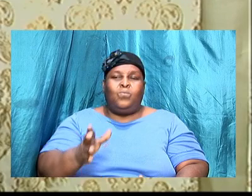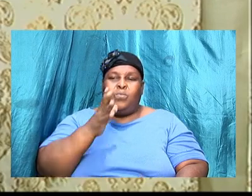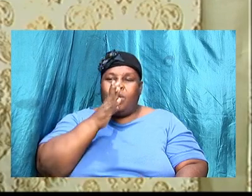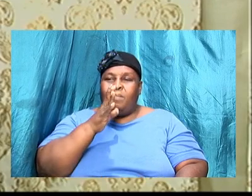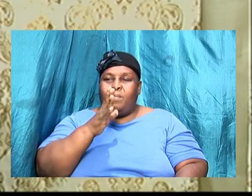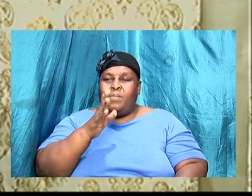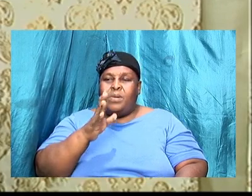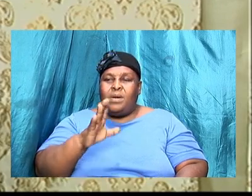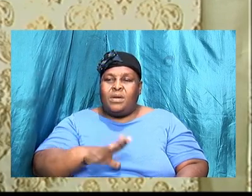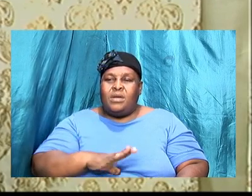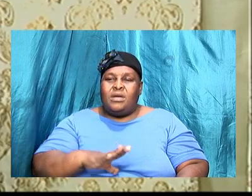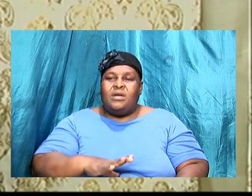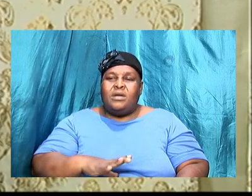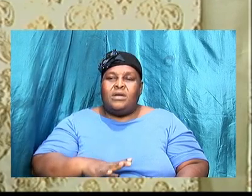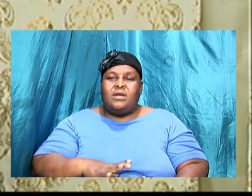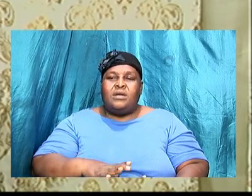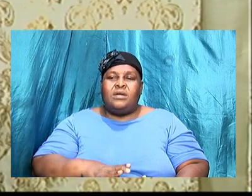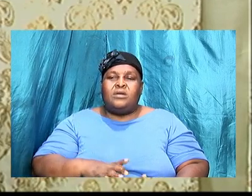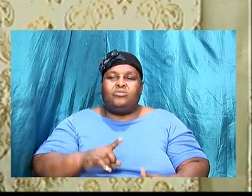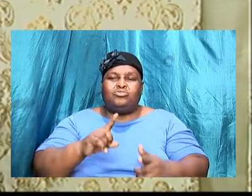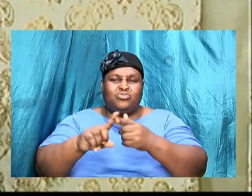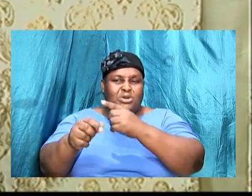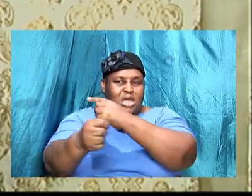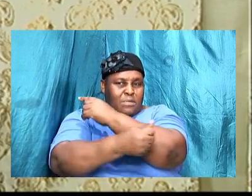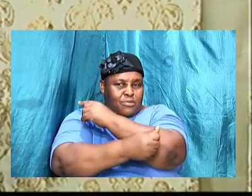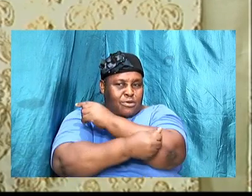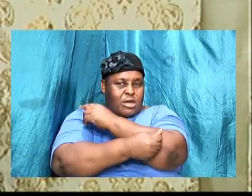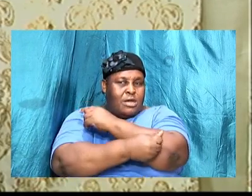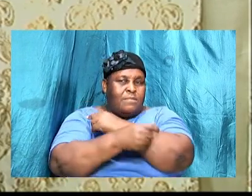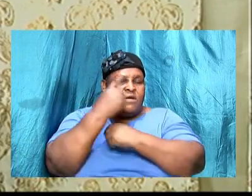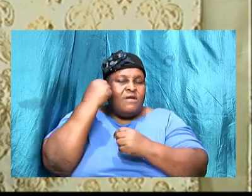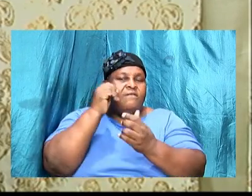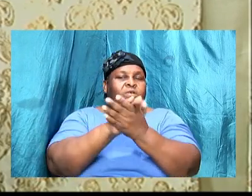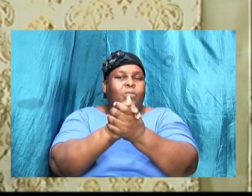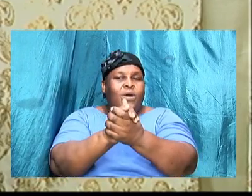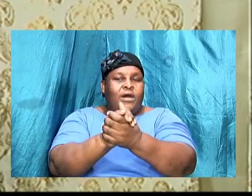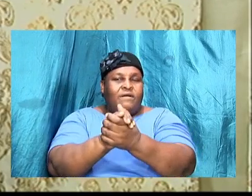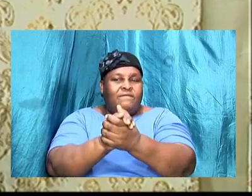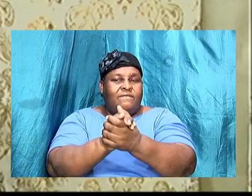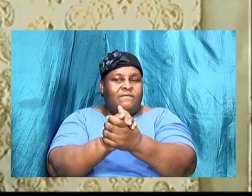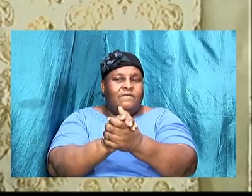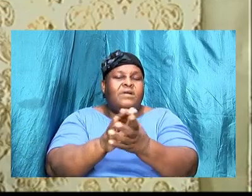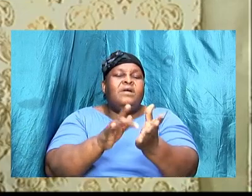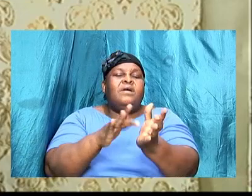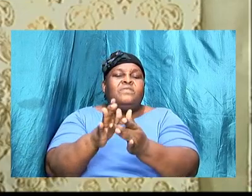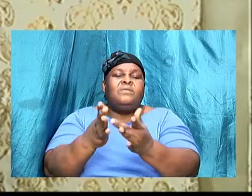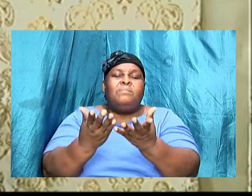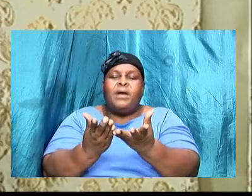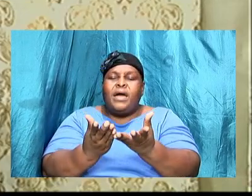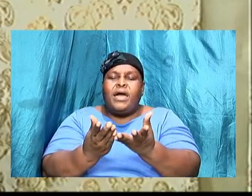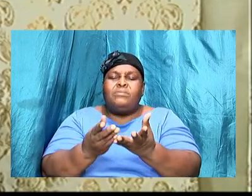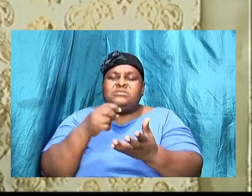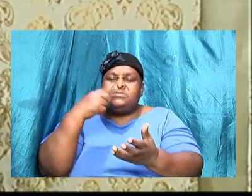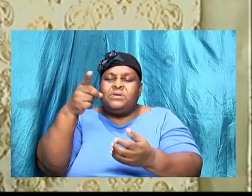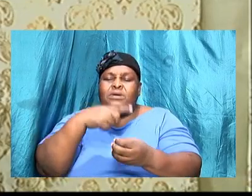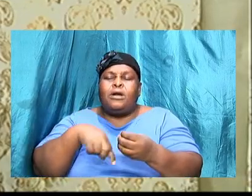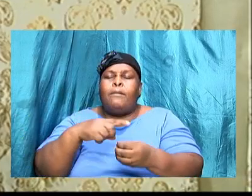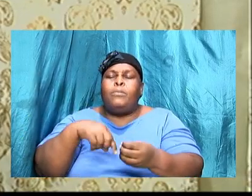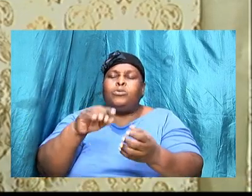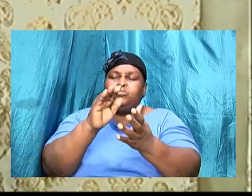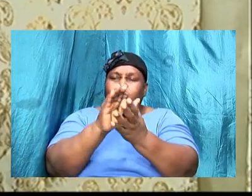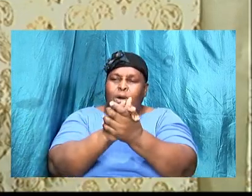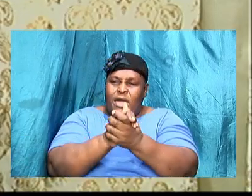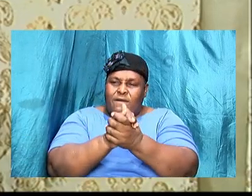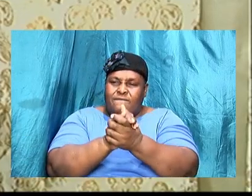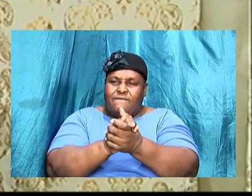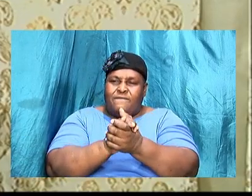to Abraham for his wife and the Bible did use the word wife there so you can look at it amen but God bless you and it